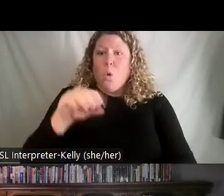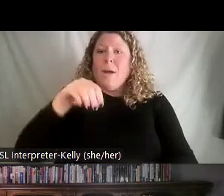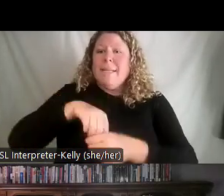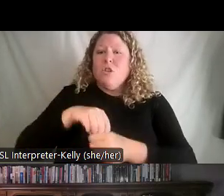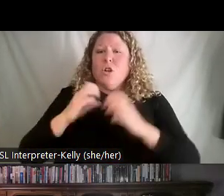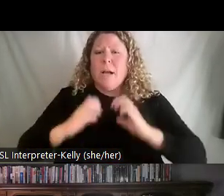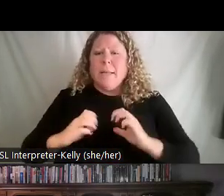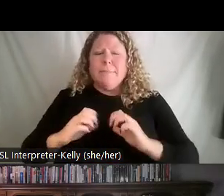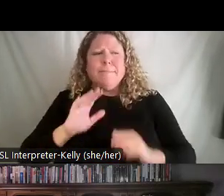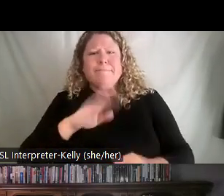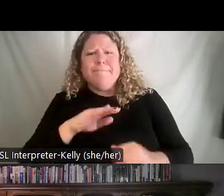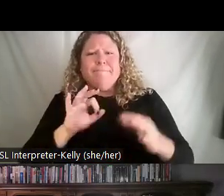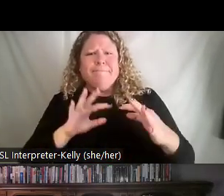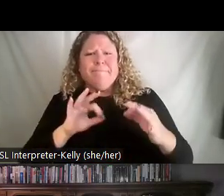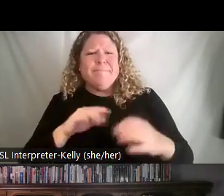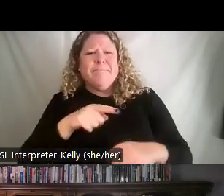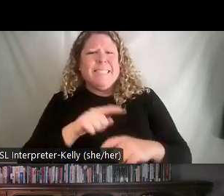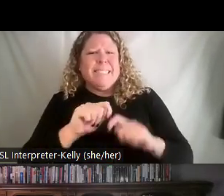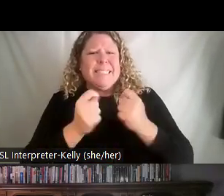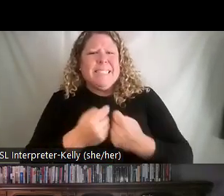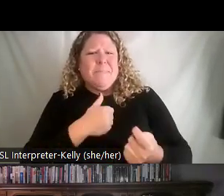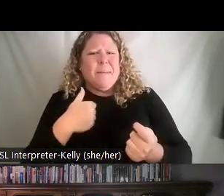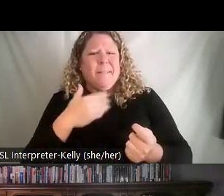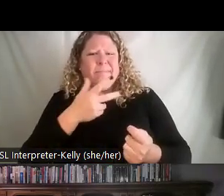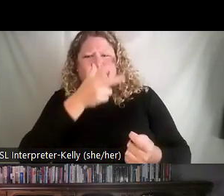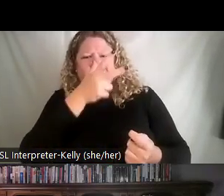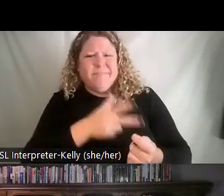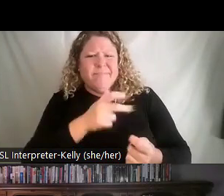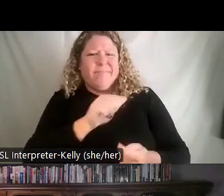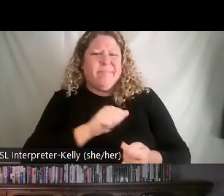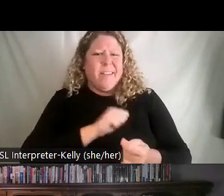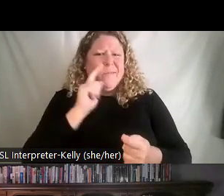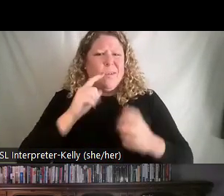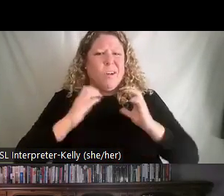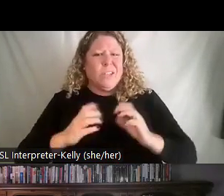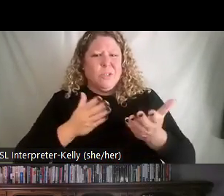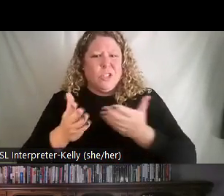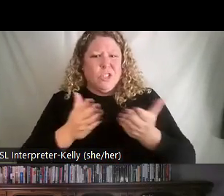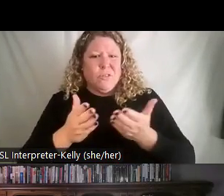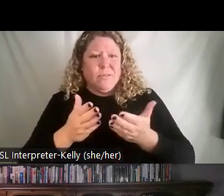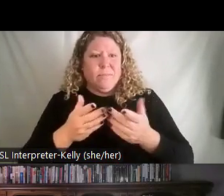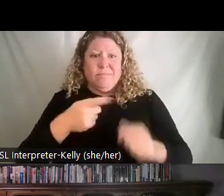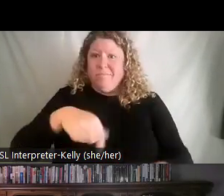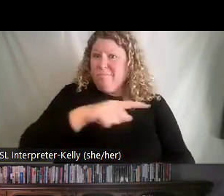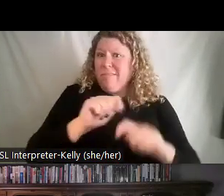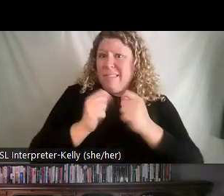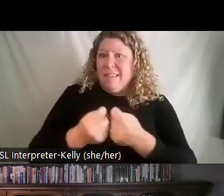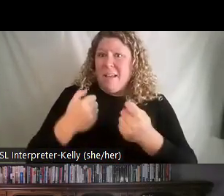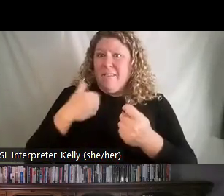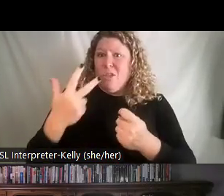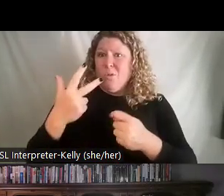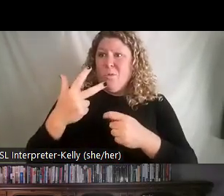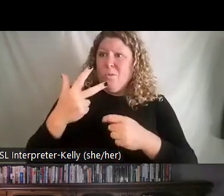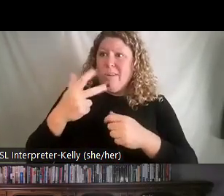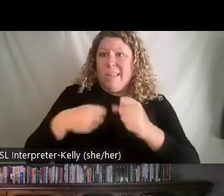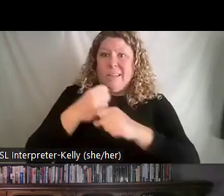that your team members have a poor attitude towards customer service. All of your team members have three or more years of experience and know their job,